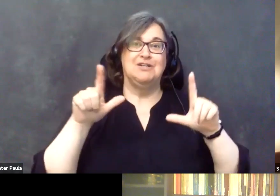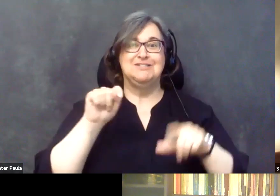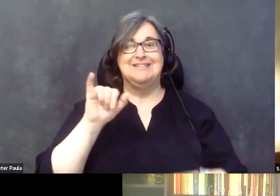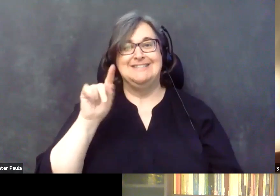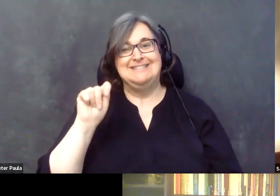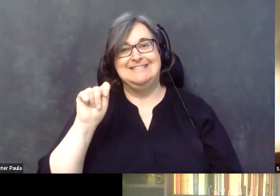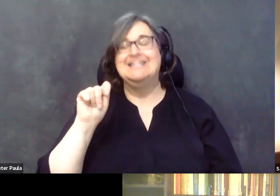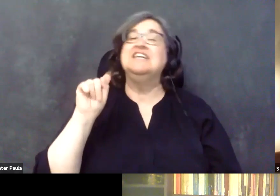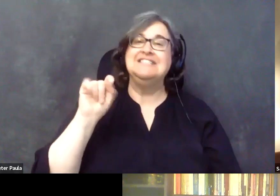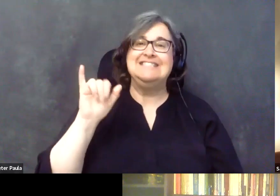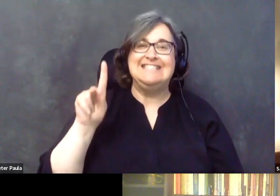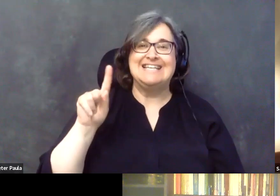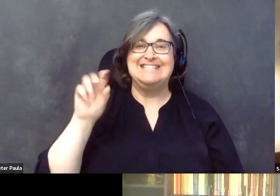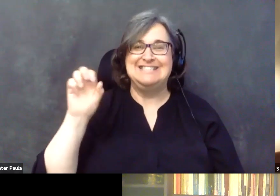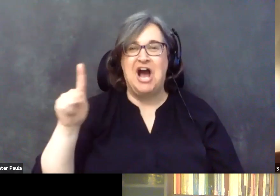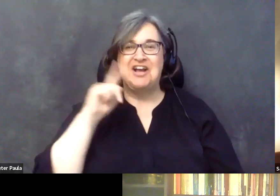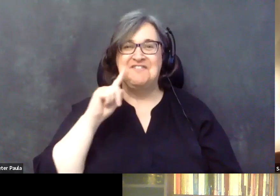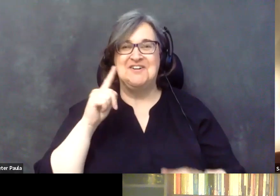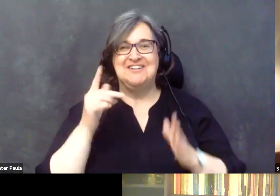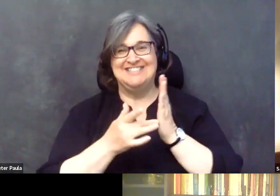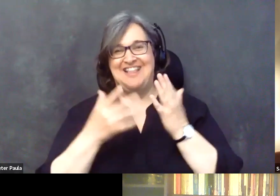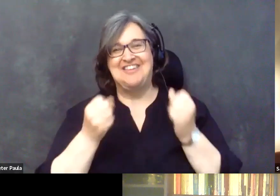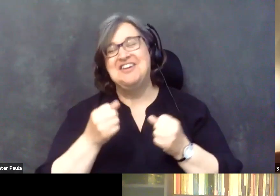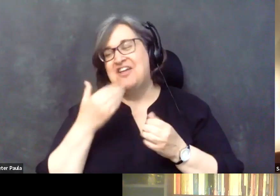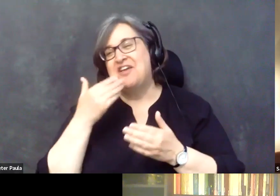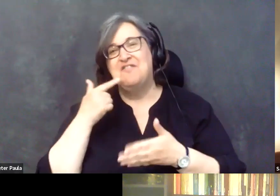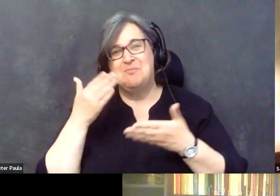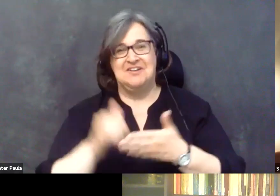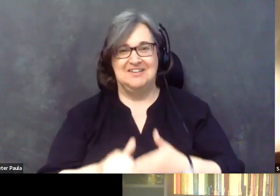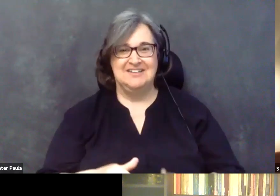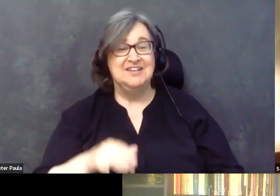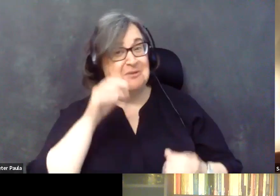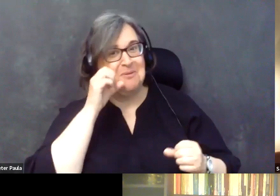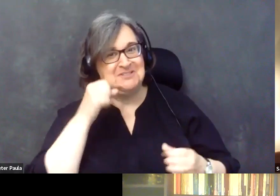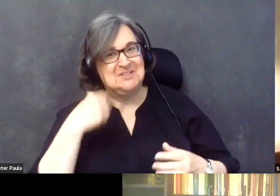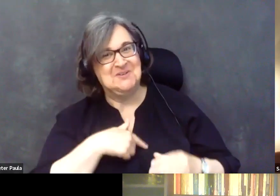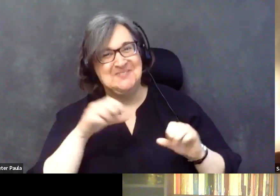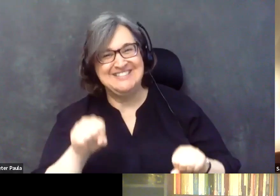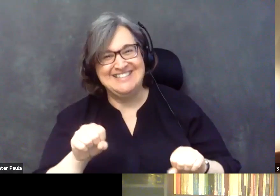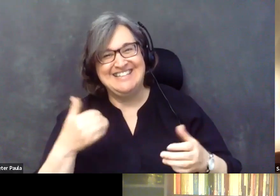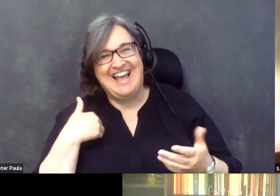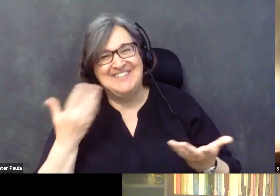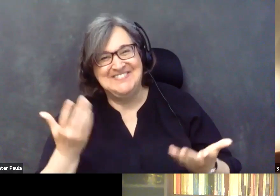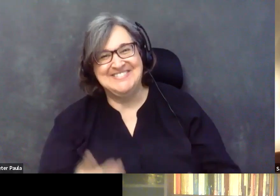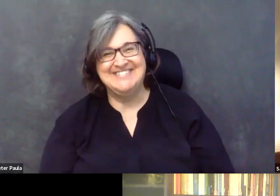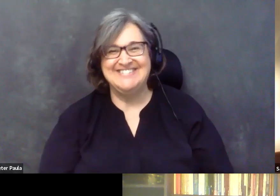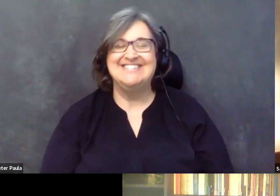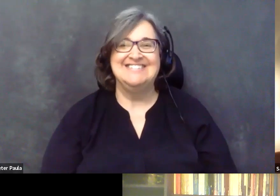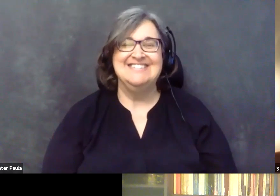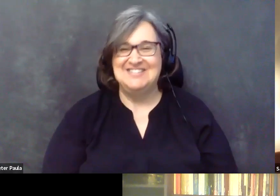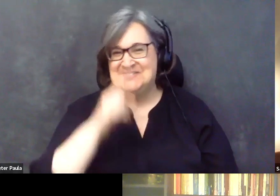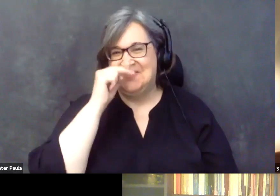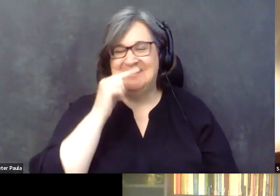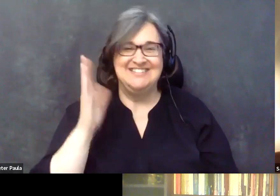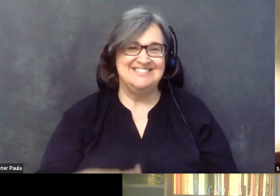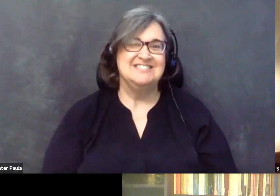for telehealth services. So I'm glad you brought that point up though. It's good. It could be a meme. We could have, it would be funny.